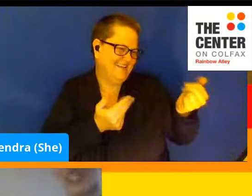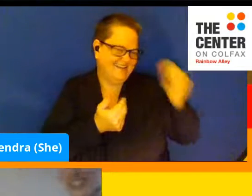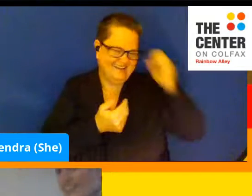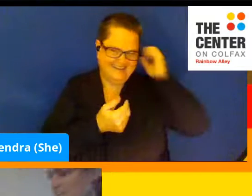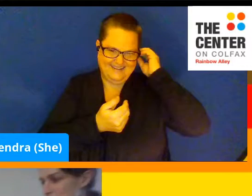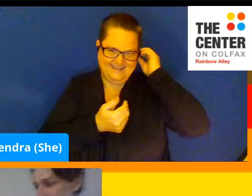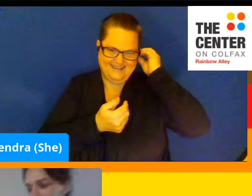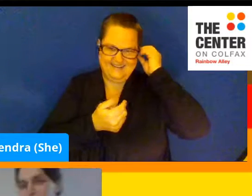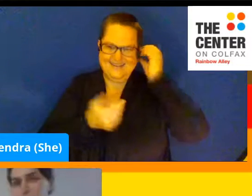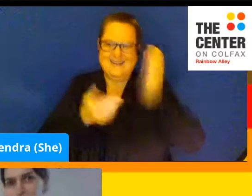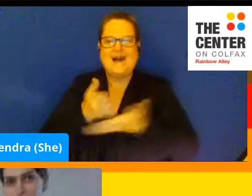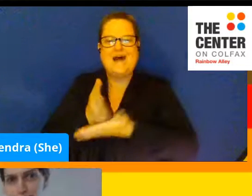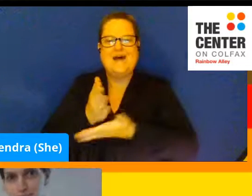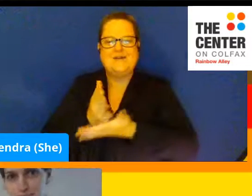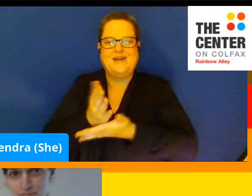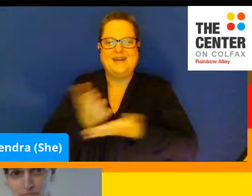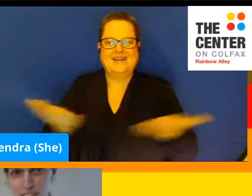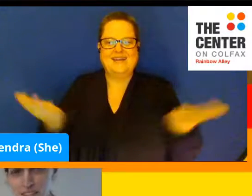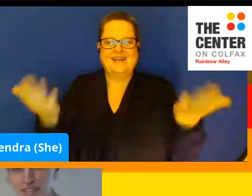All right. Here we go.